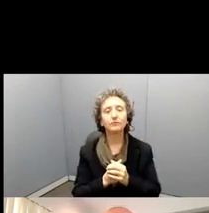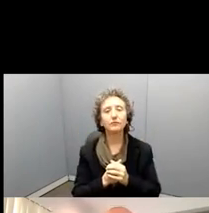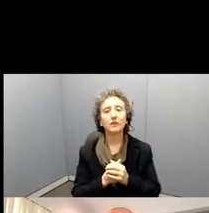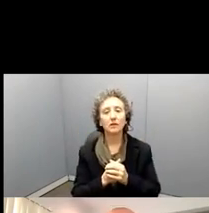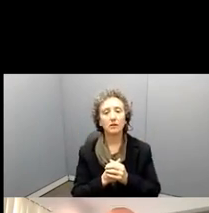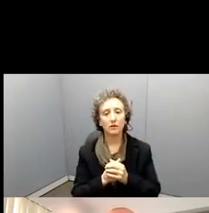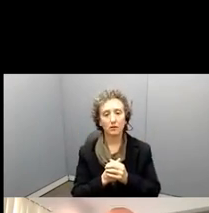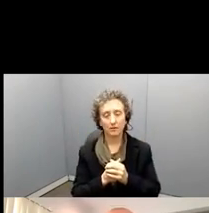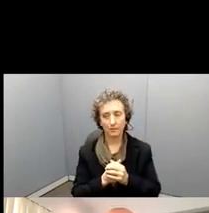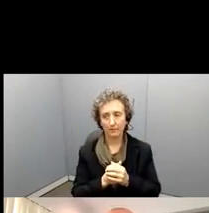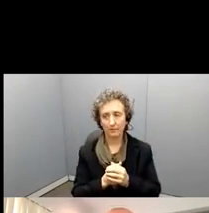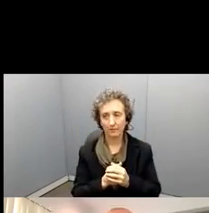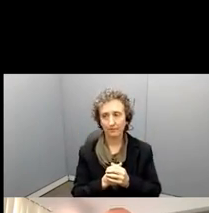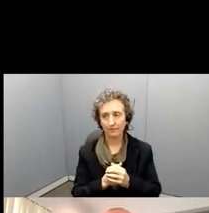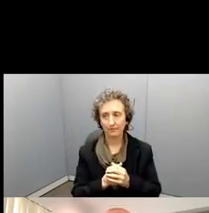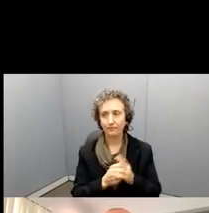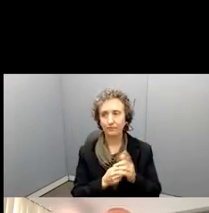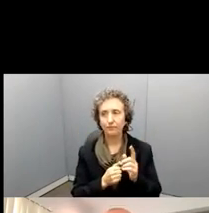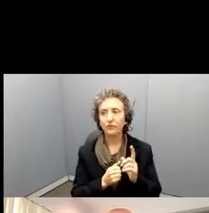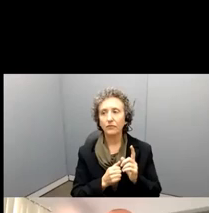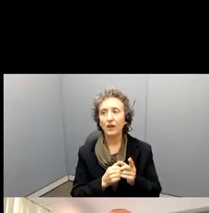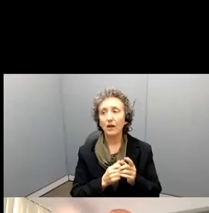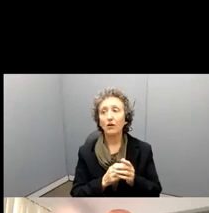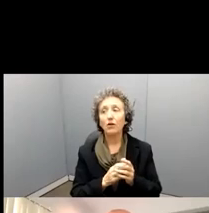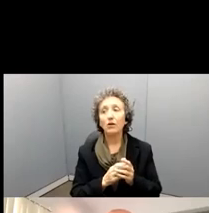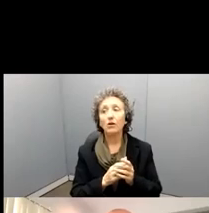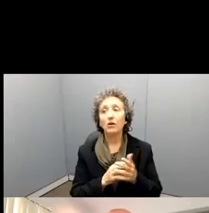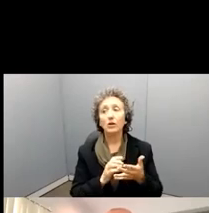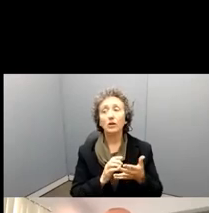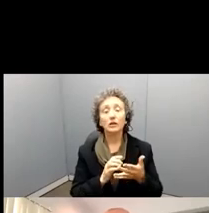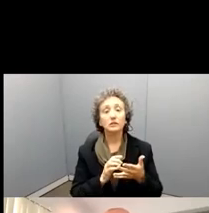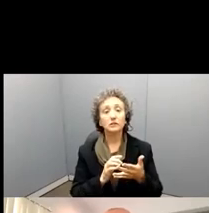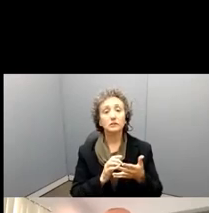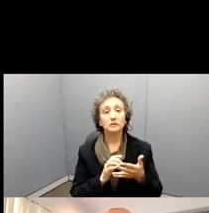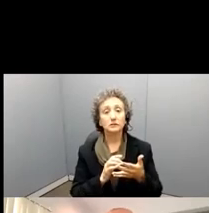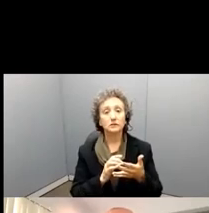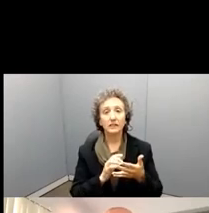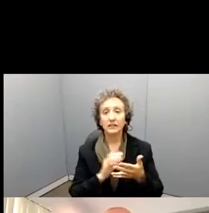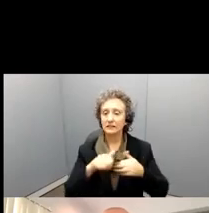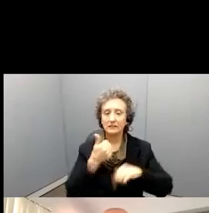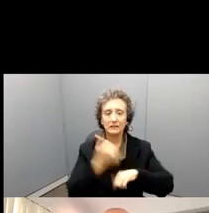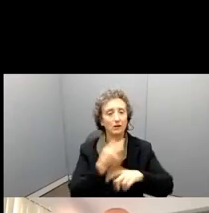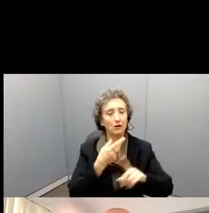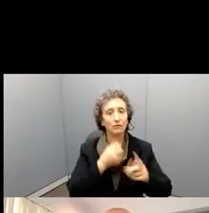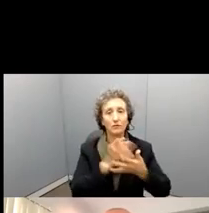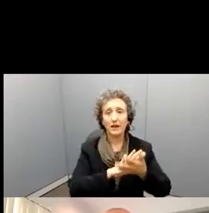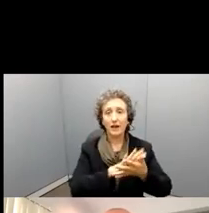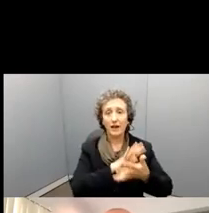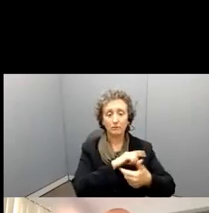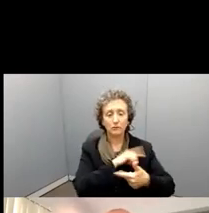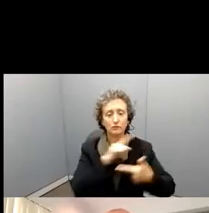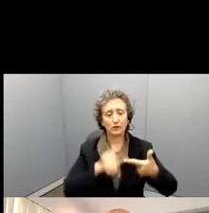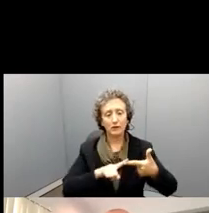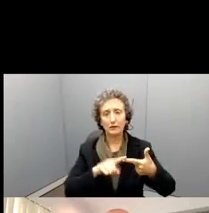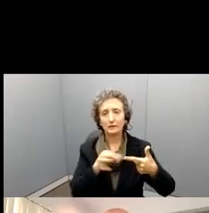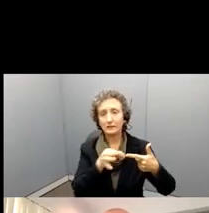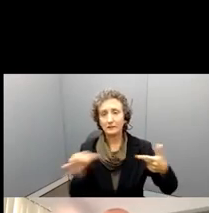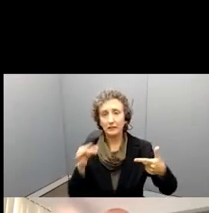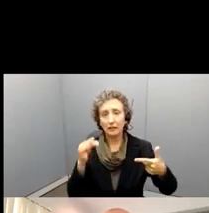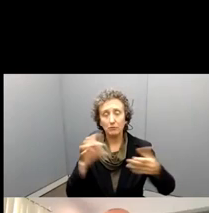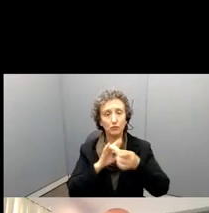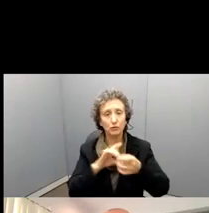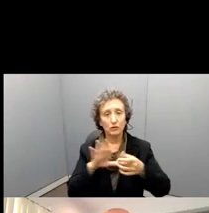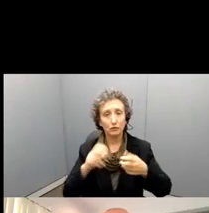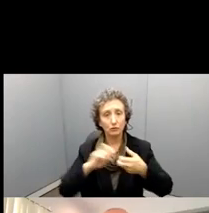respectus. And it's, it's laid out from that, from your abstract to the statement of your problem, talking about